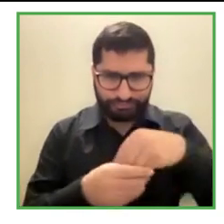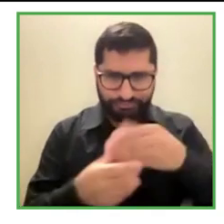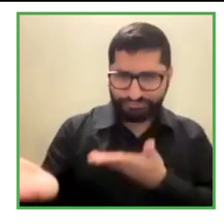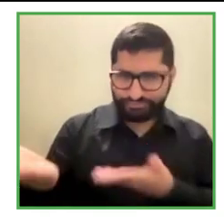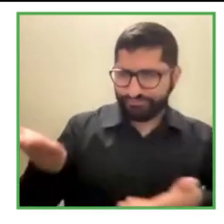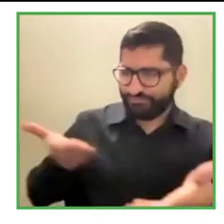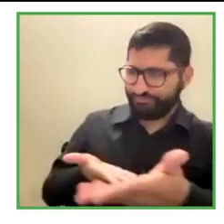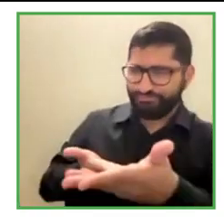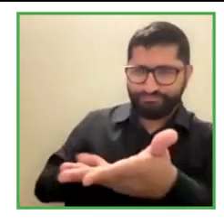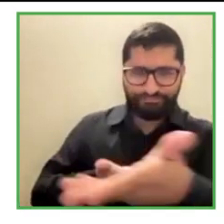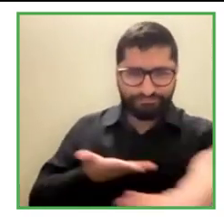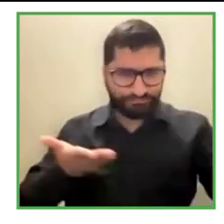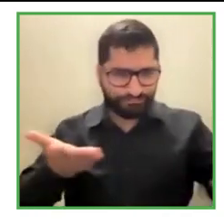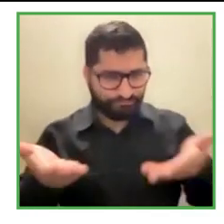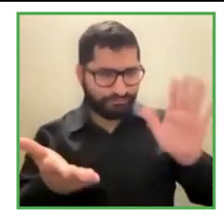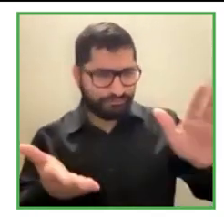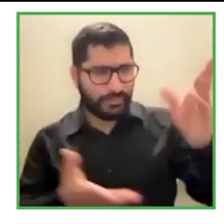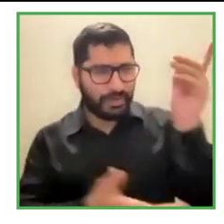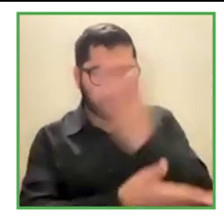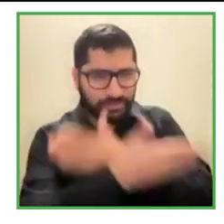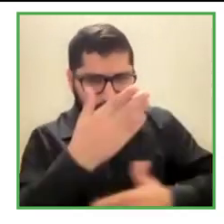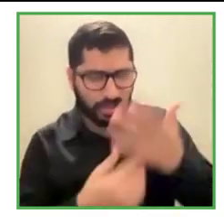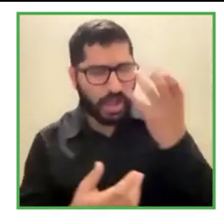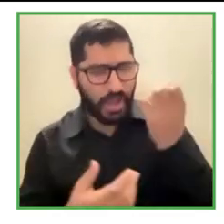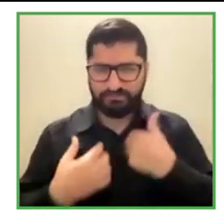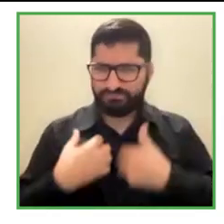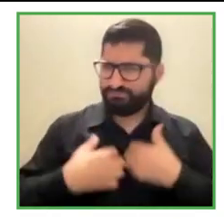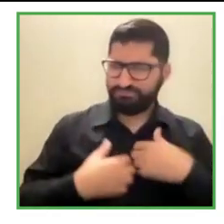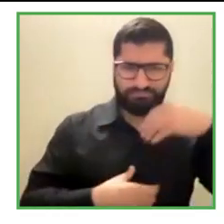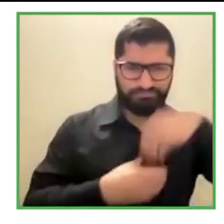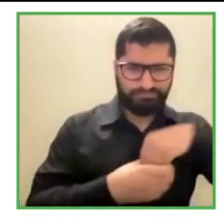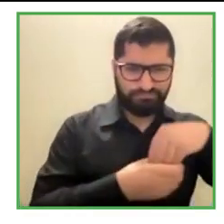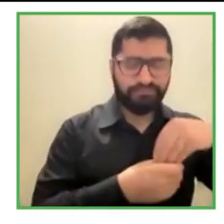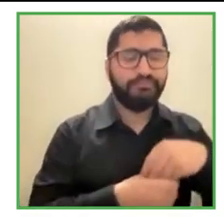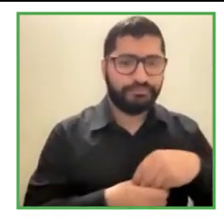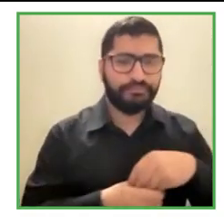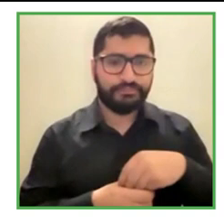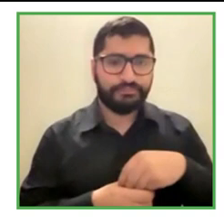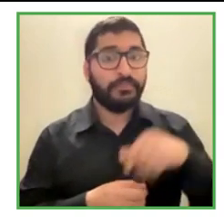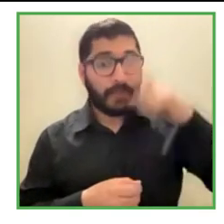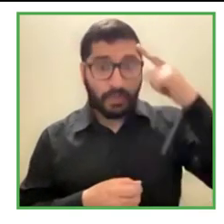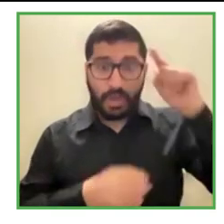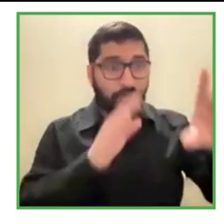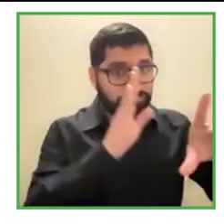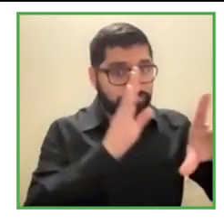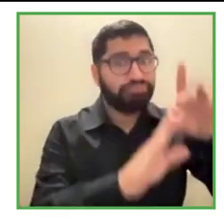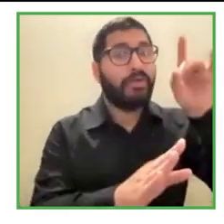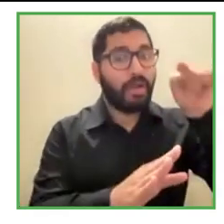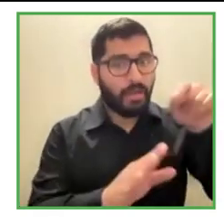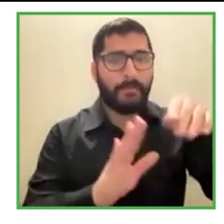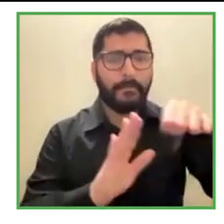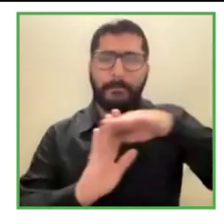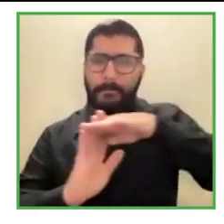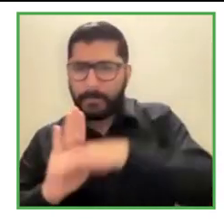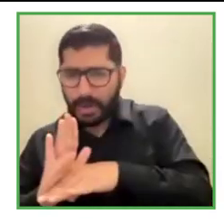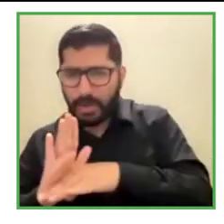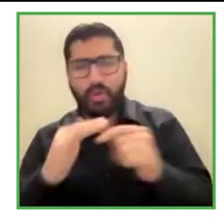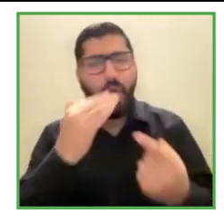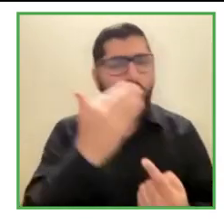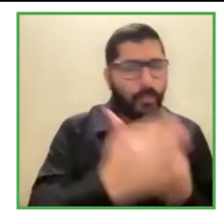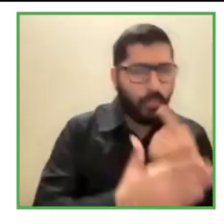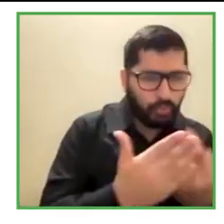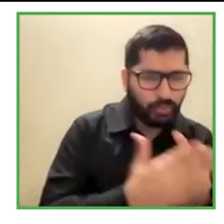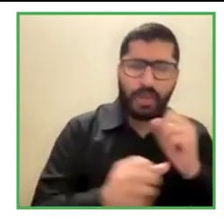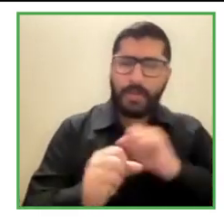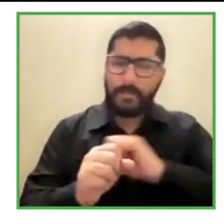to be able to find less opportunities. I think the pandemic maybe reflected what a lot of struggles persons